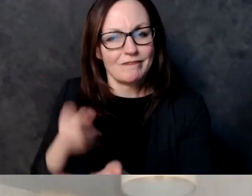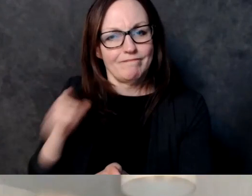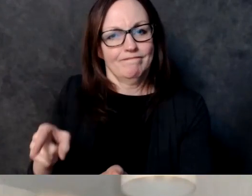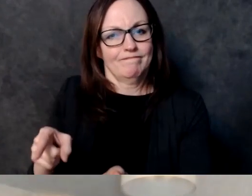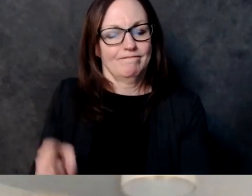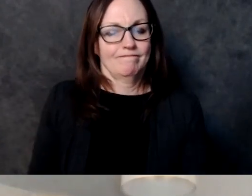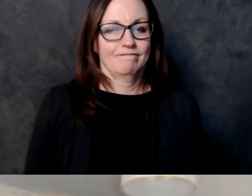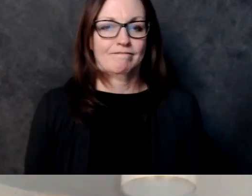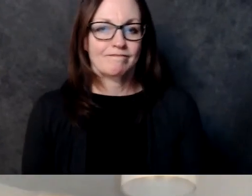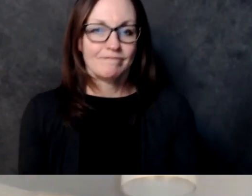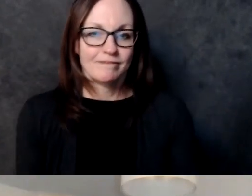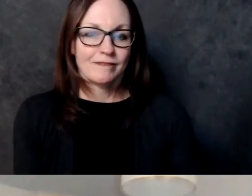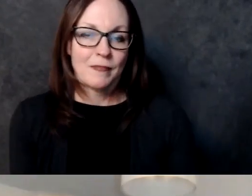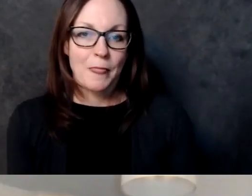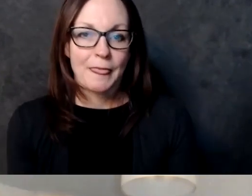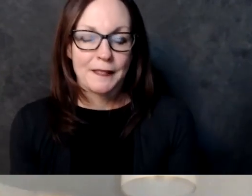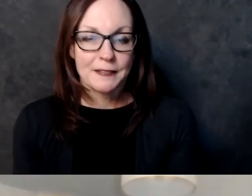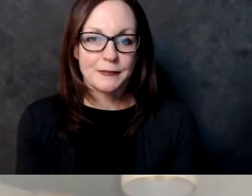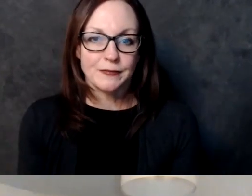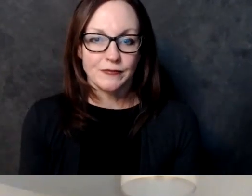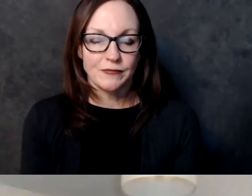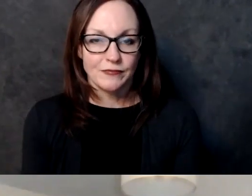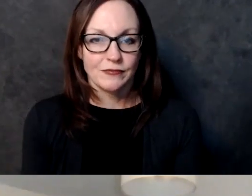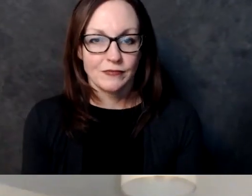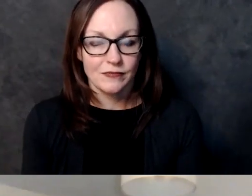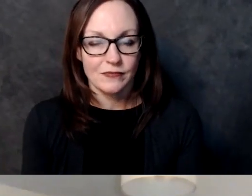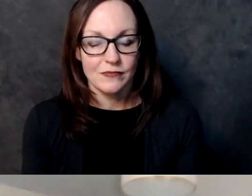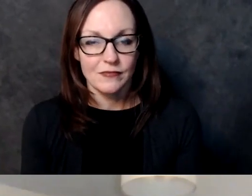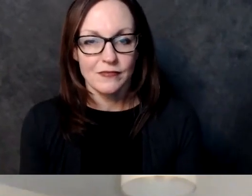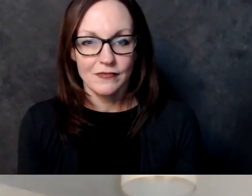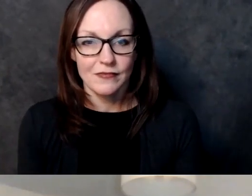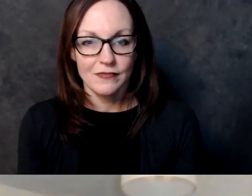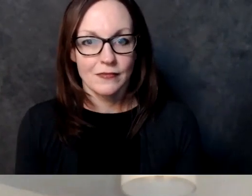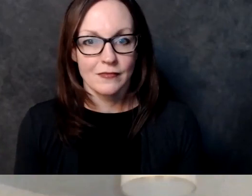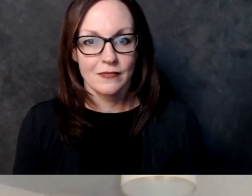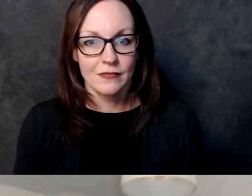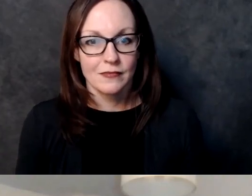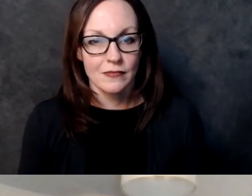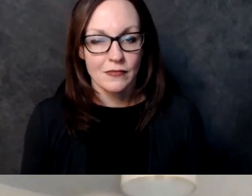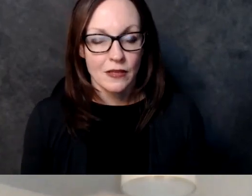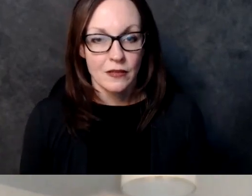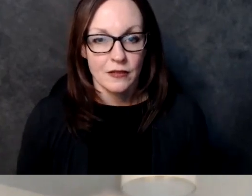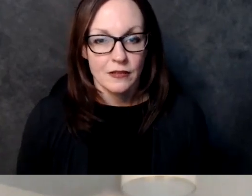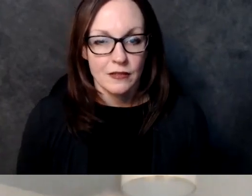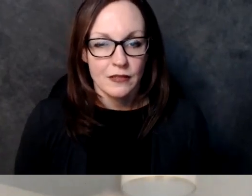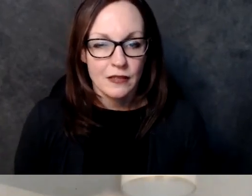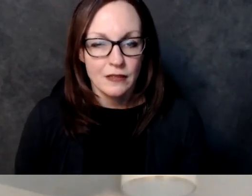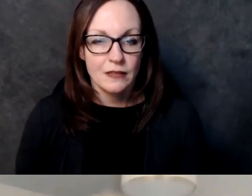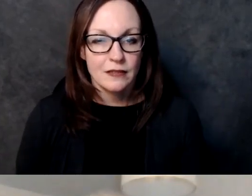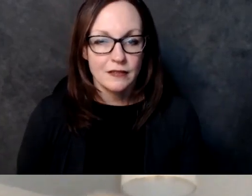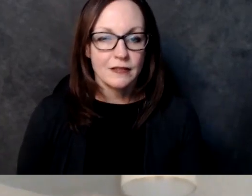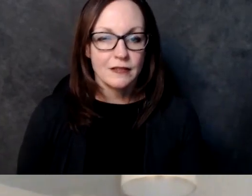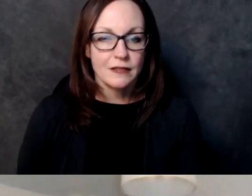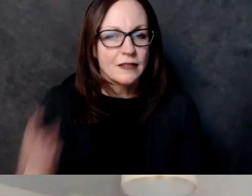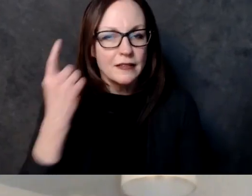or i'll go and then she can go after me the next question is how has covid in recent events concerning police change police policies you're